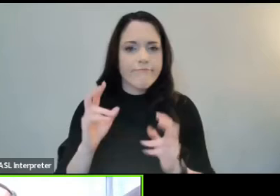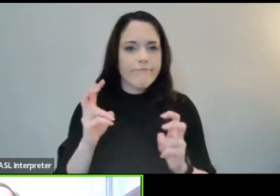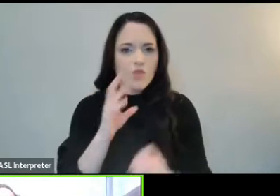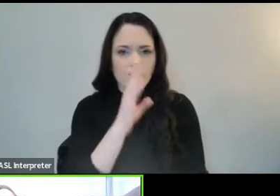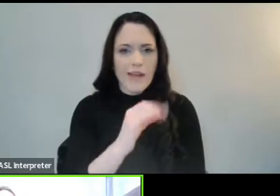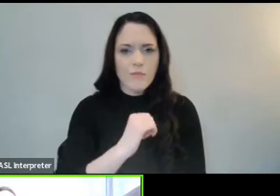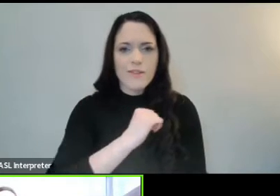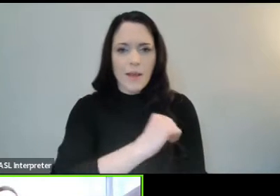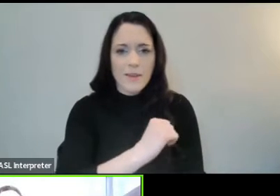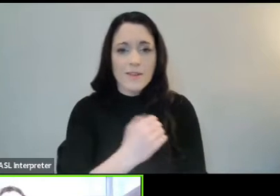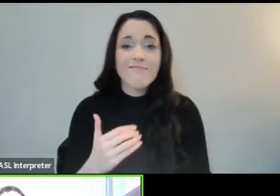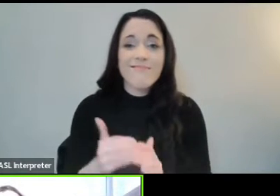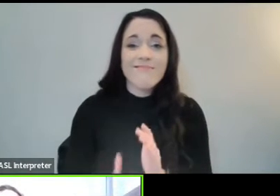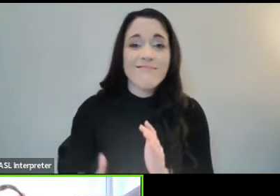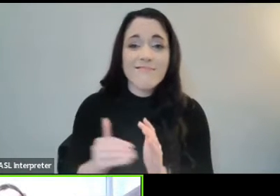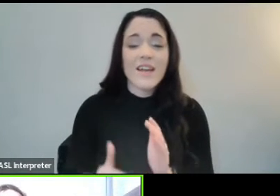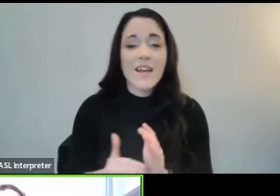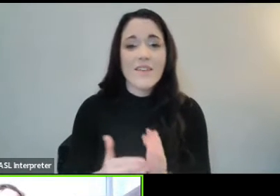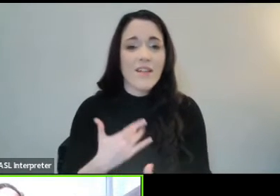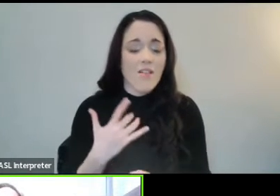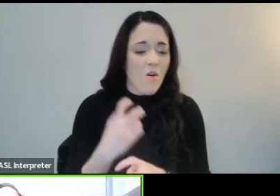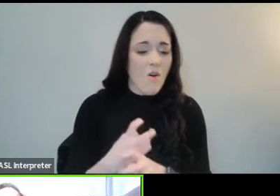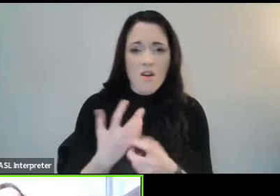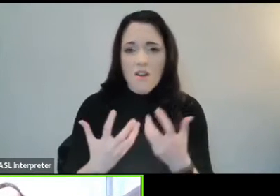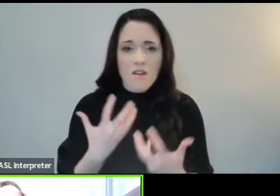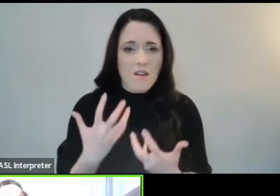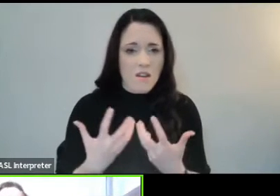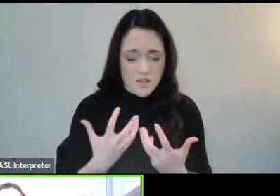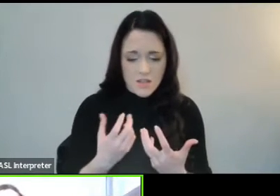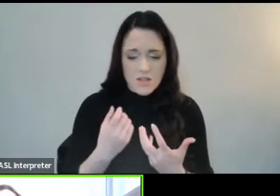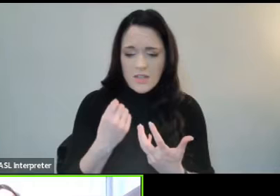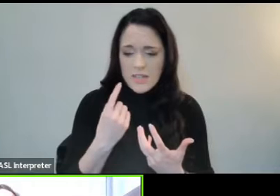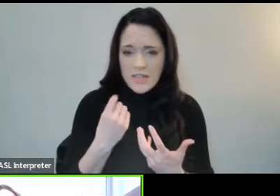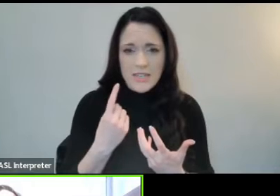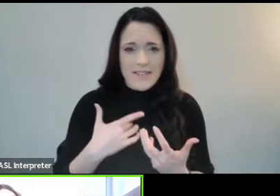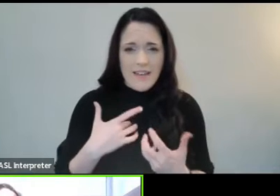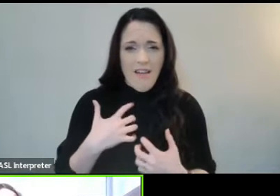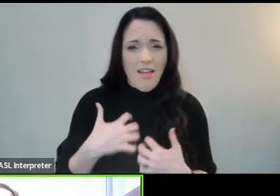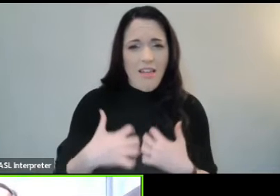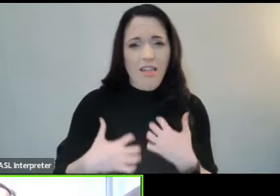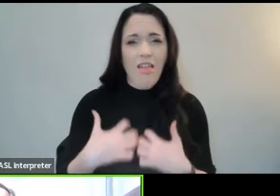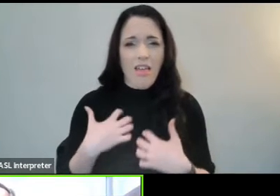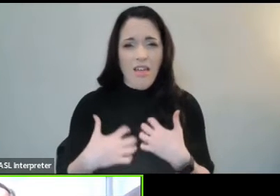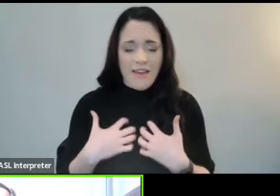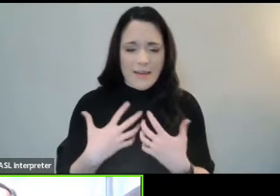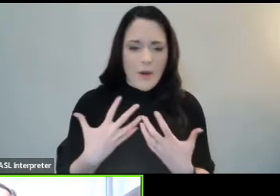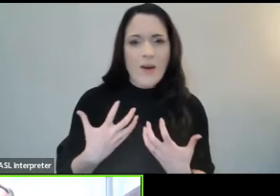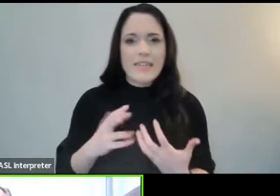Again and again, I find it hard to hold in check the sharp retort, the biting comeback,